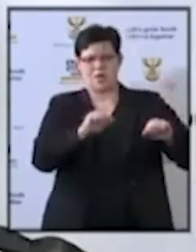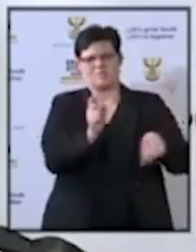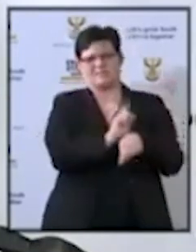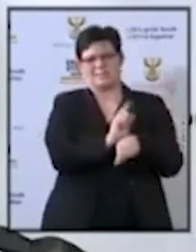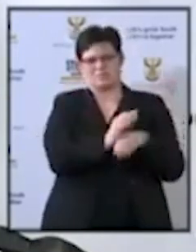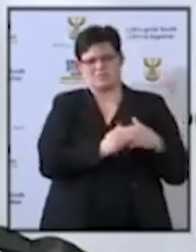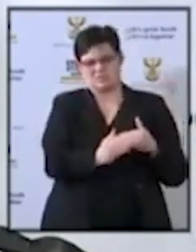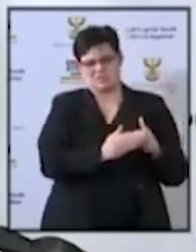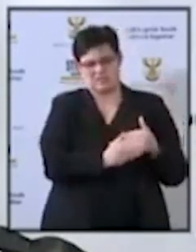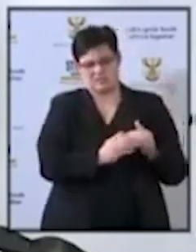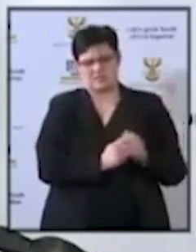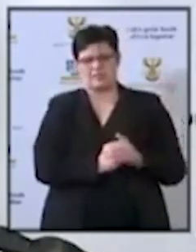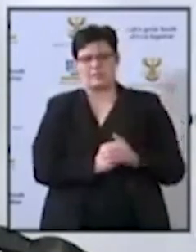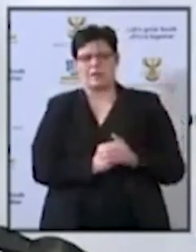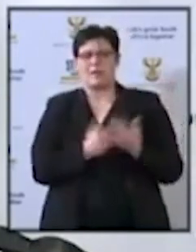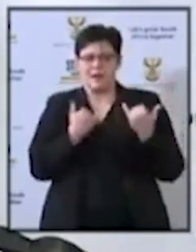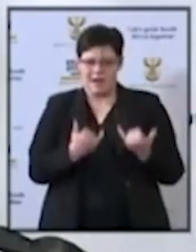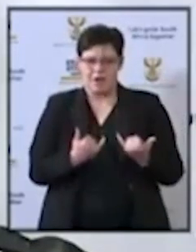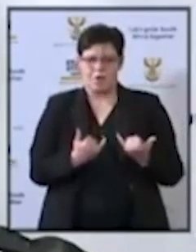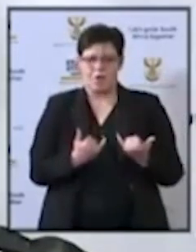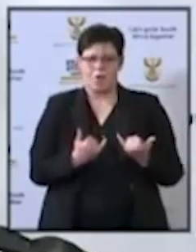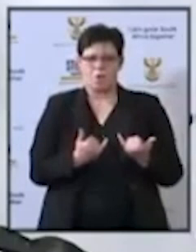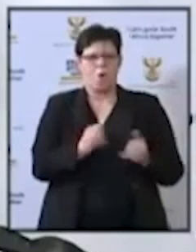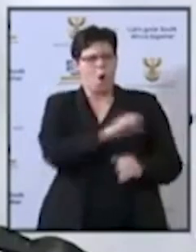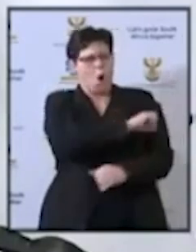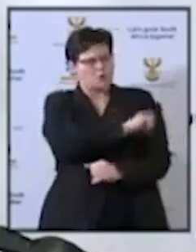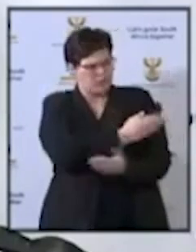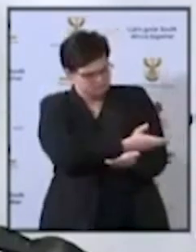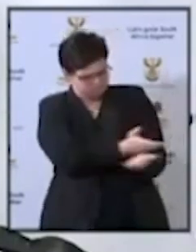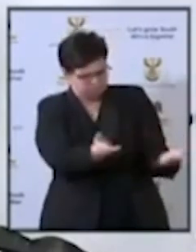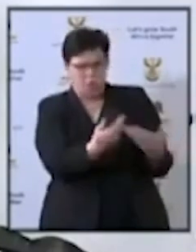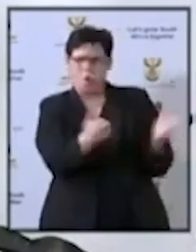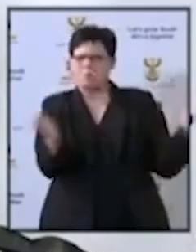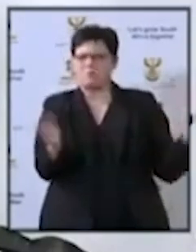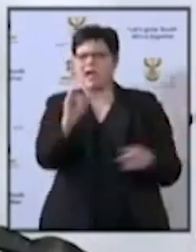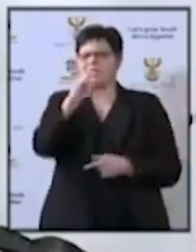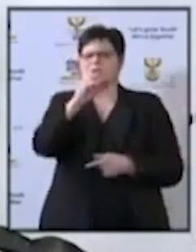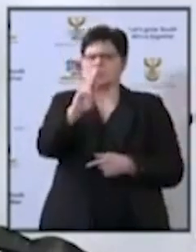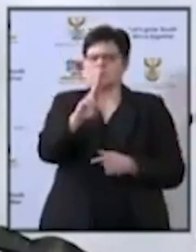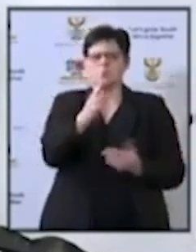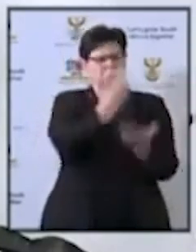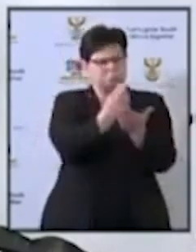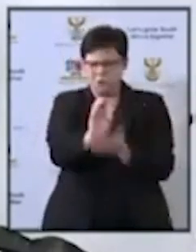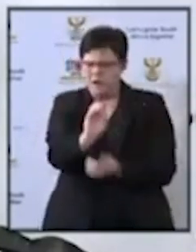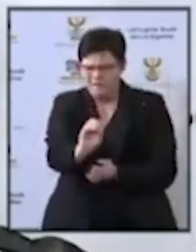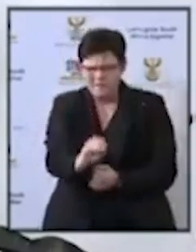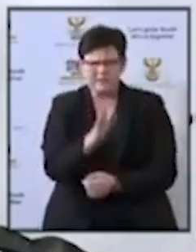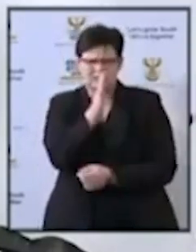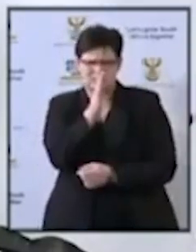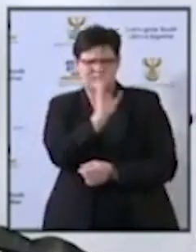But now that there are beds in hospital, there are ICU beds, there are